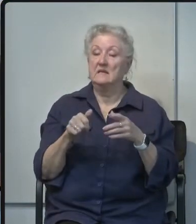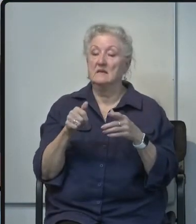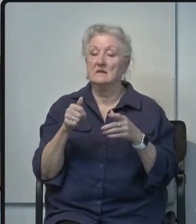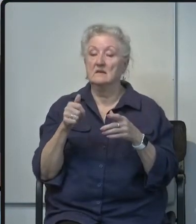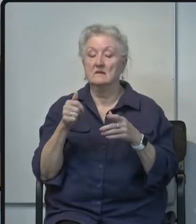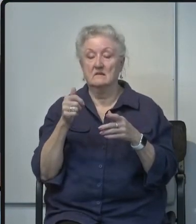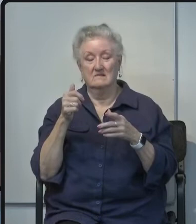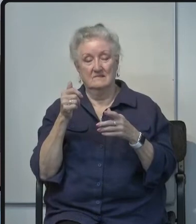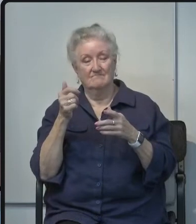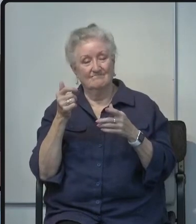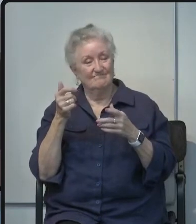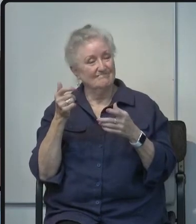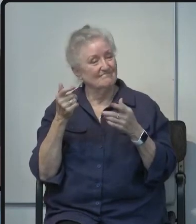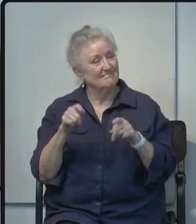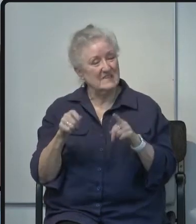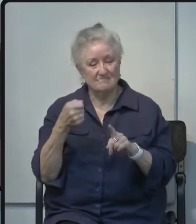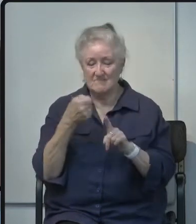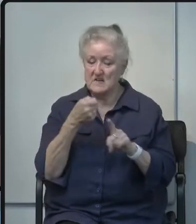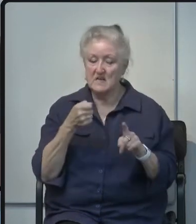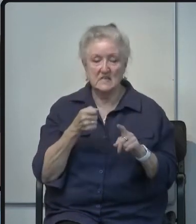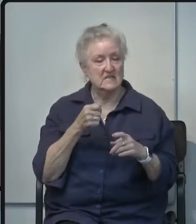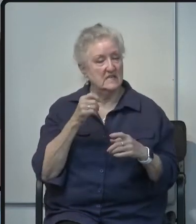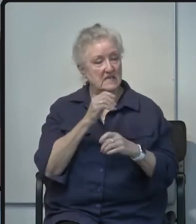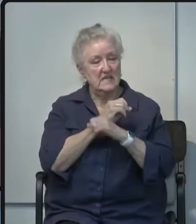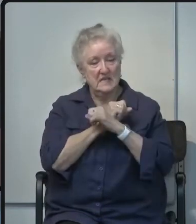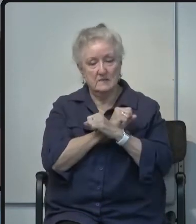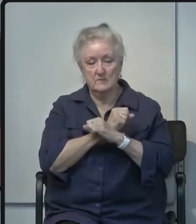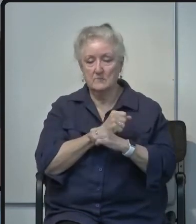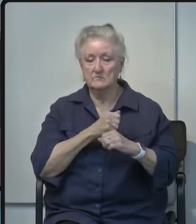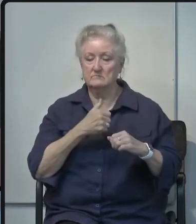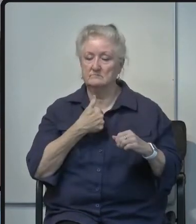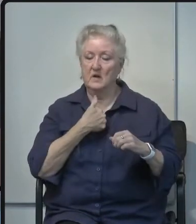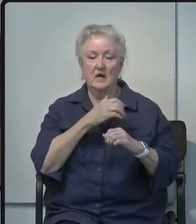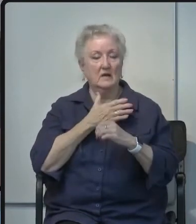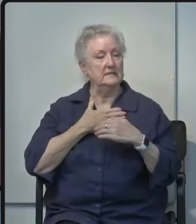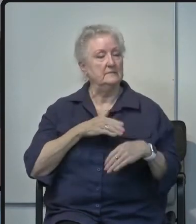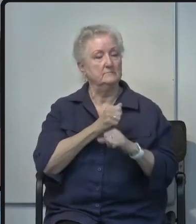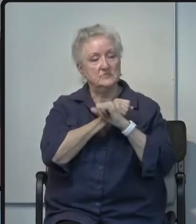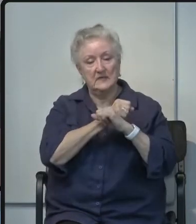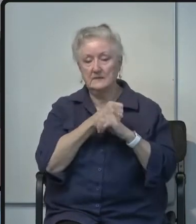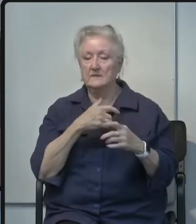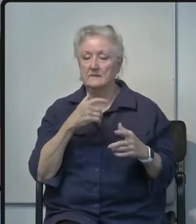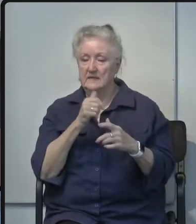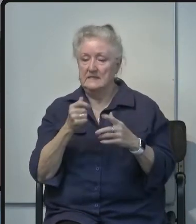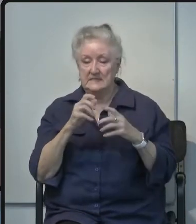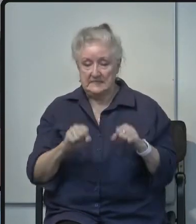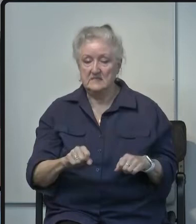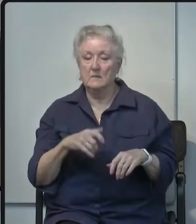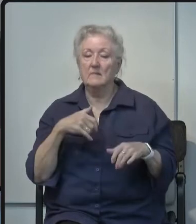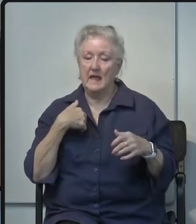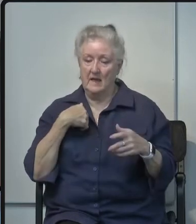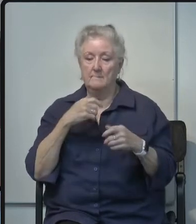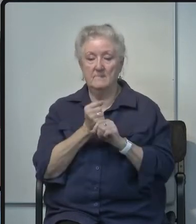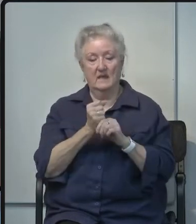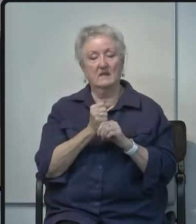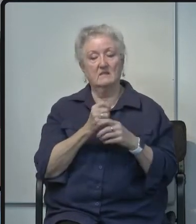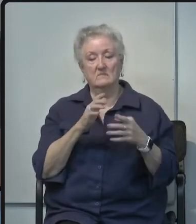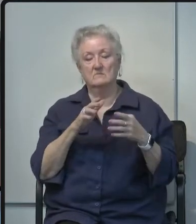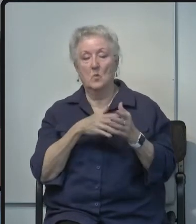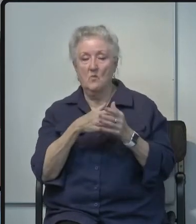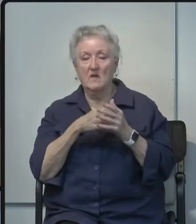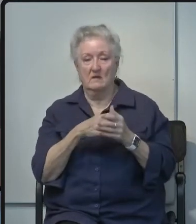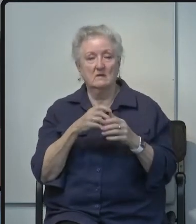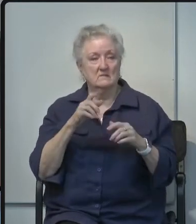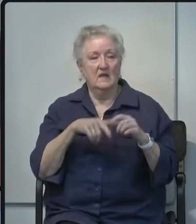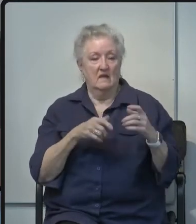the immune system will make the body um vulnerable to fight a viral illness